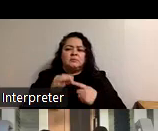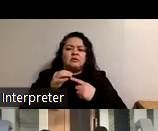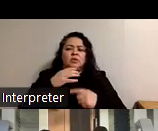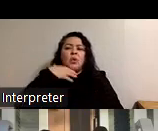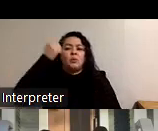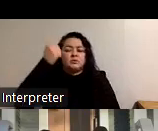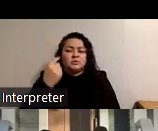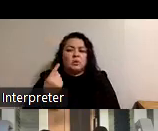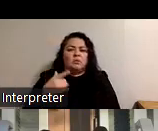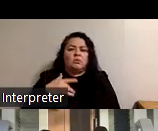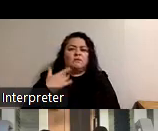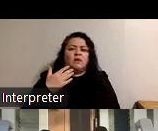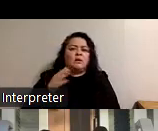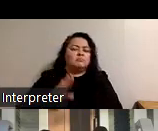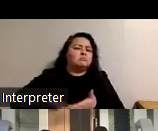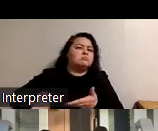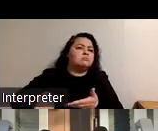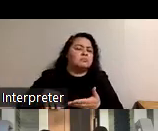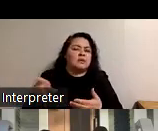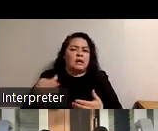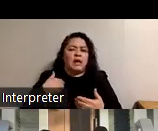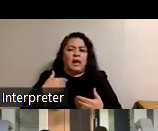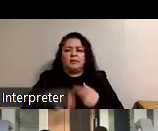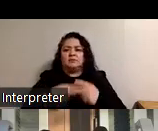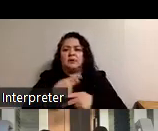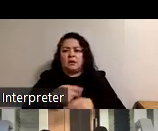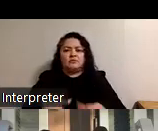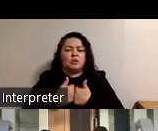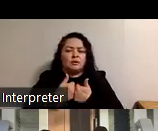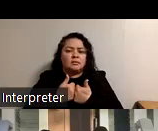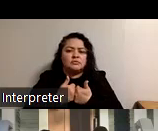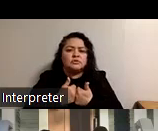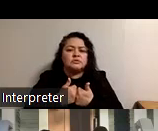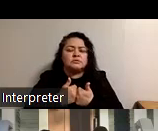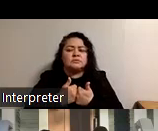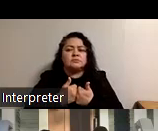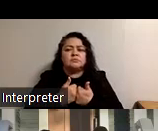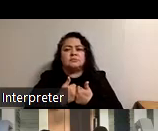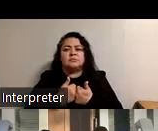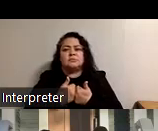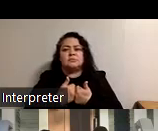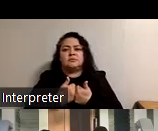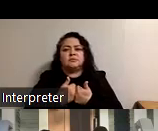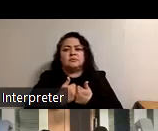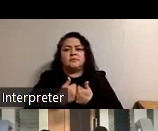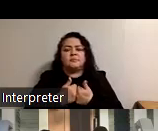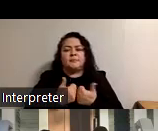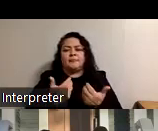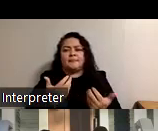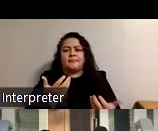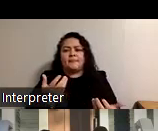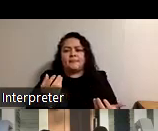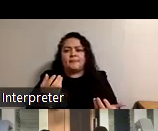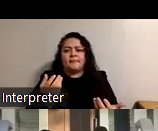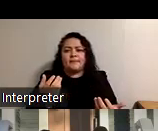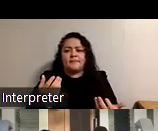would feel dismissed that he has these kind of challenges um and you know and yet